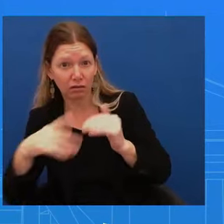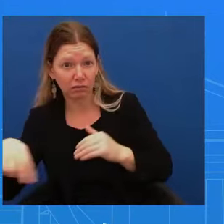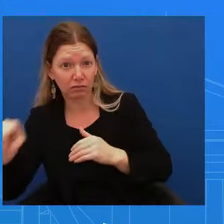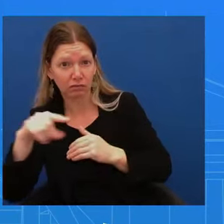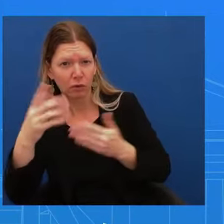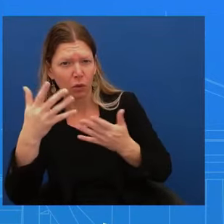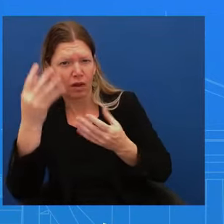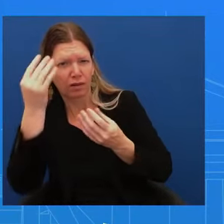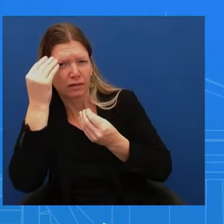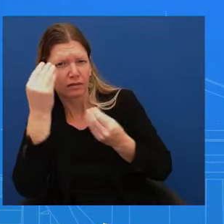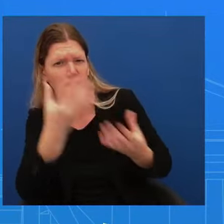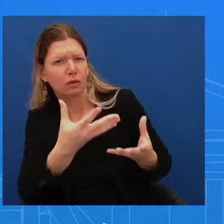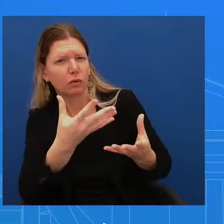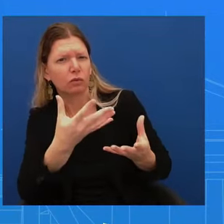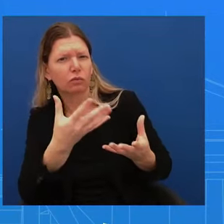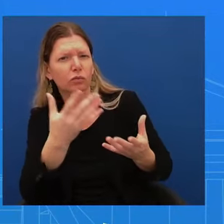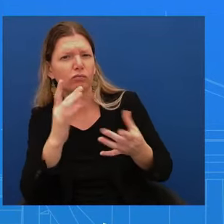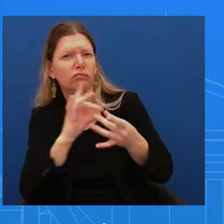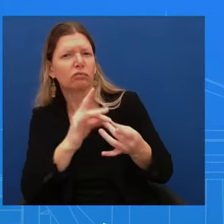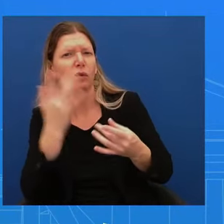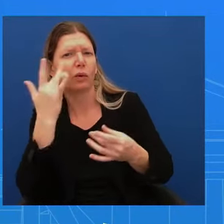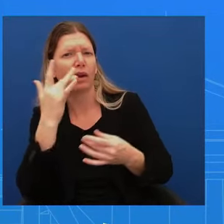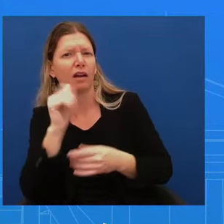Well, I'm referring to them to speak to that.